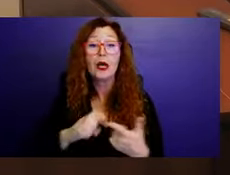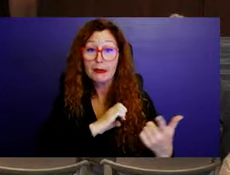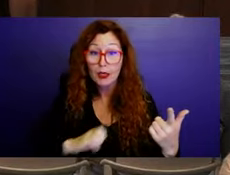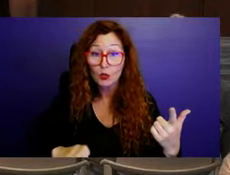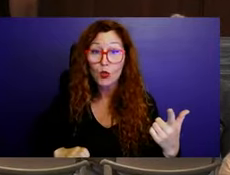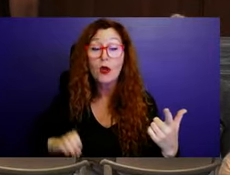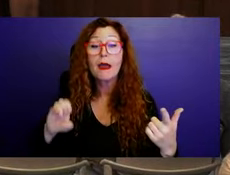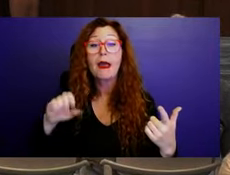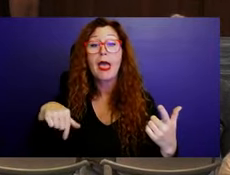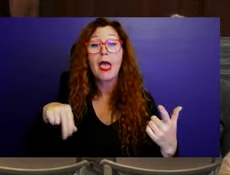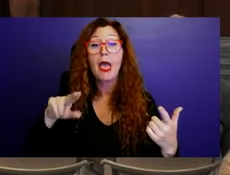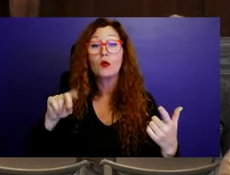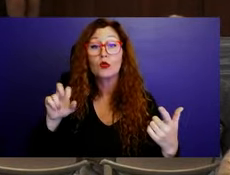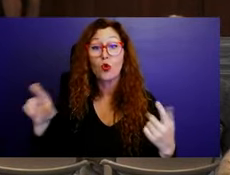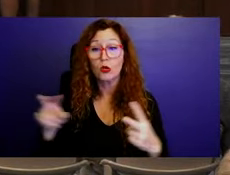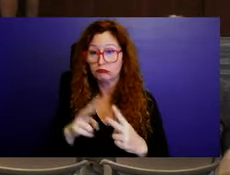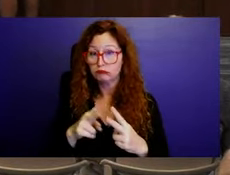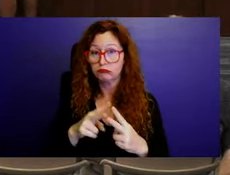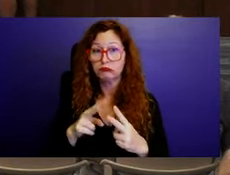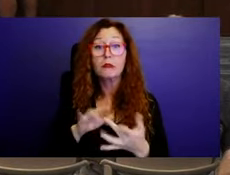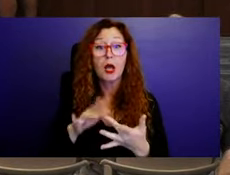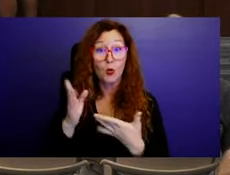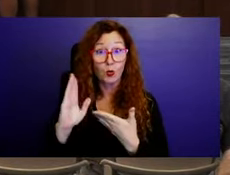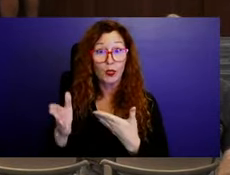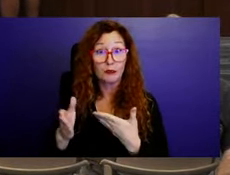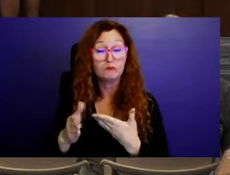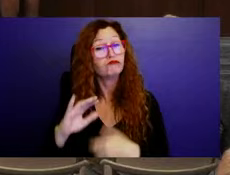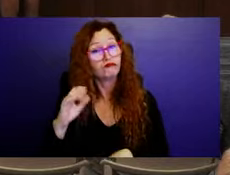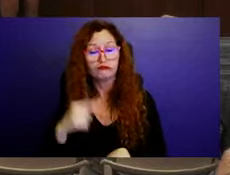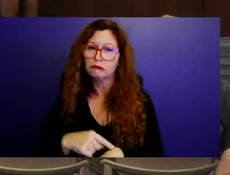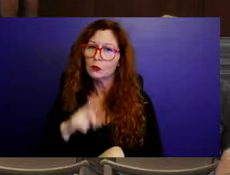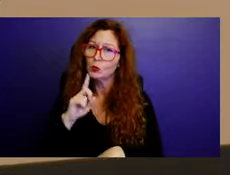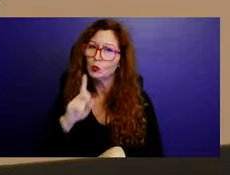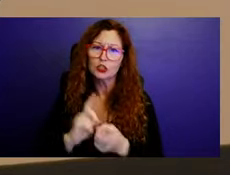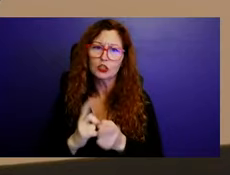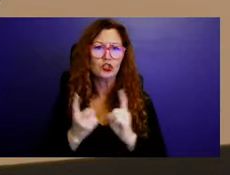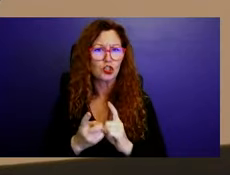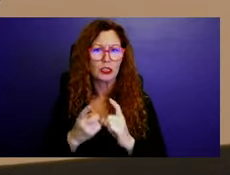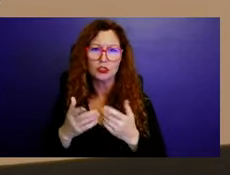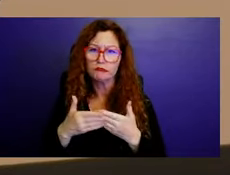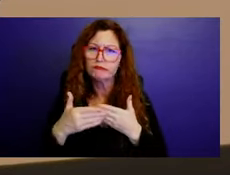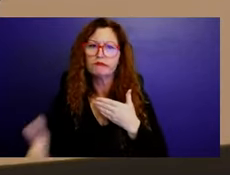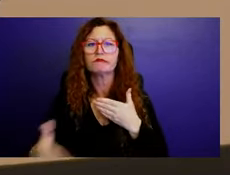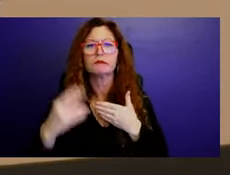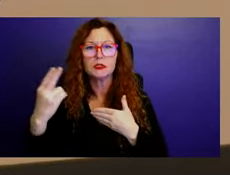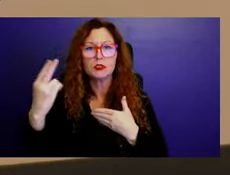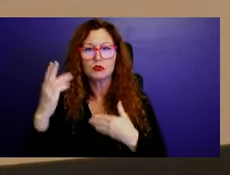Thank you. All right, we're going turn now to the other podium. Please state your name for the record and begin. Absolutely.